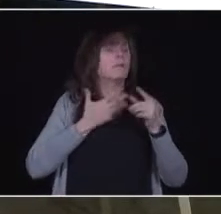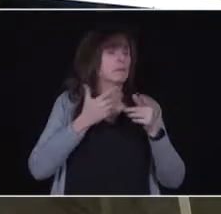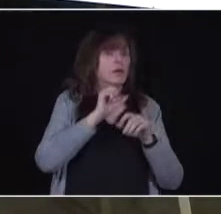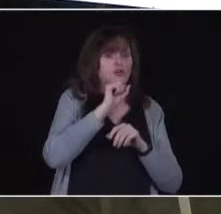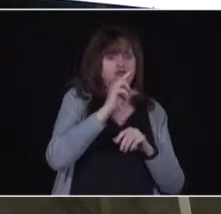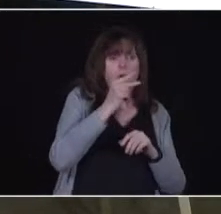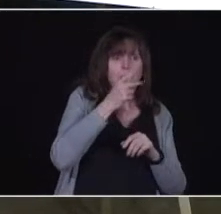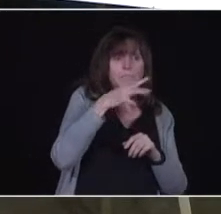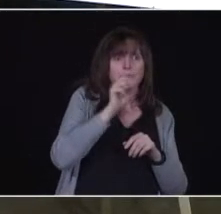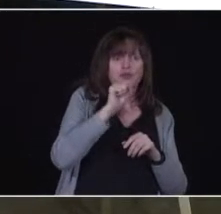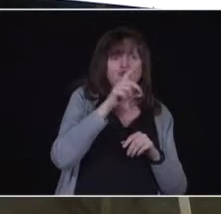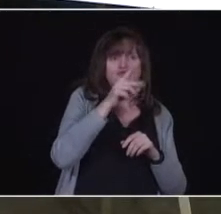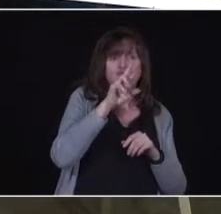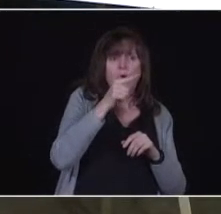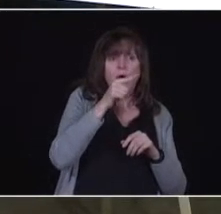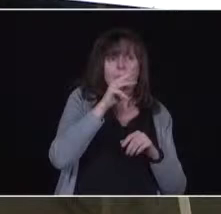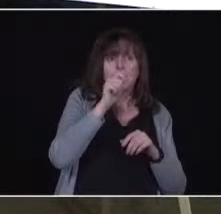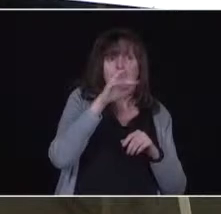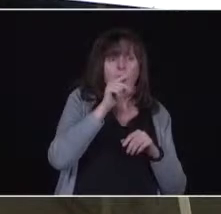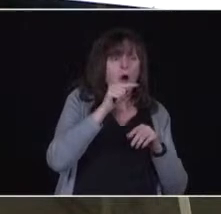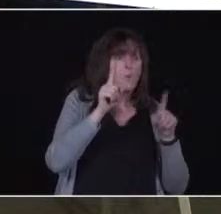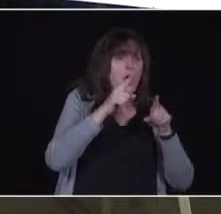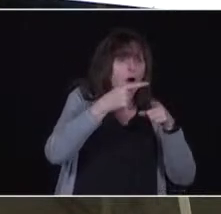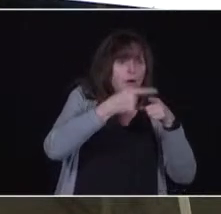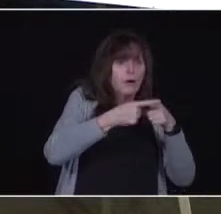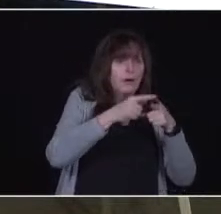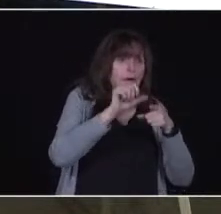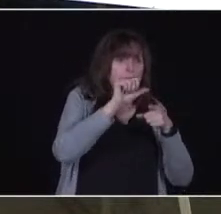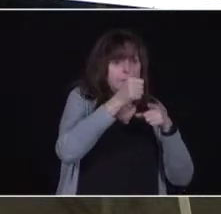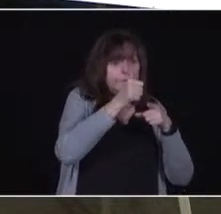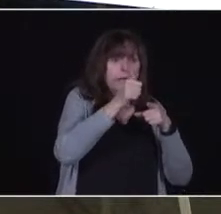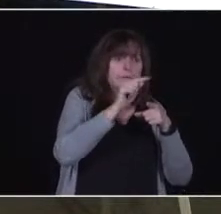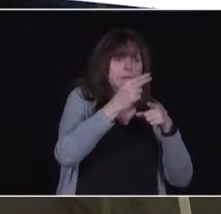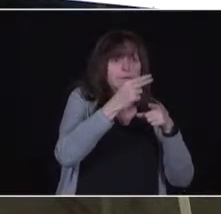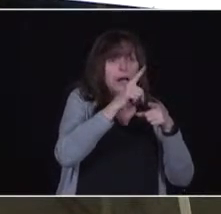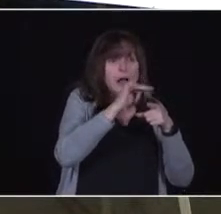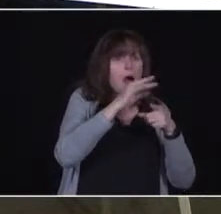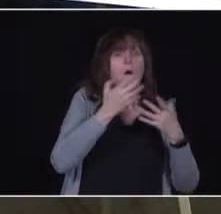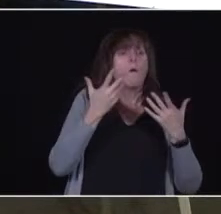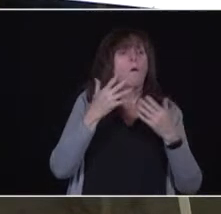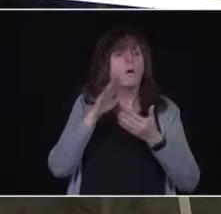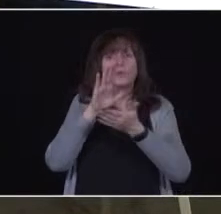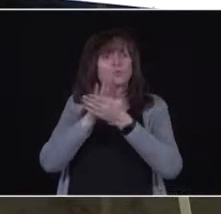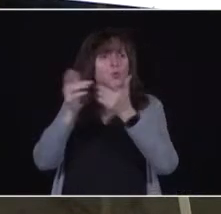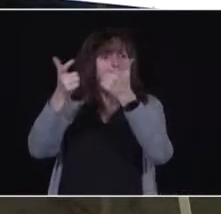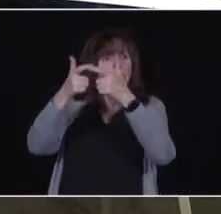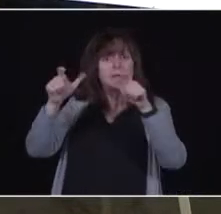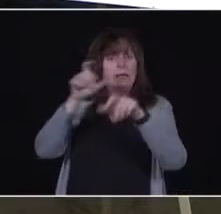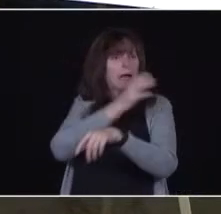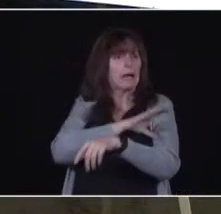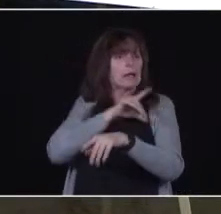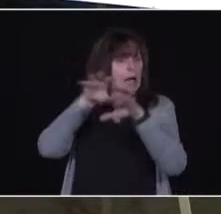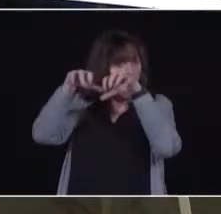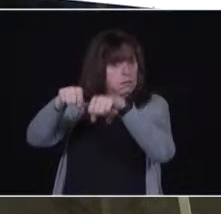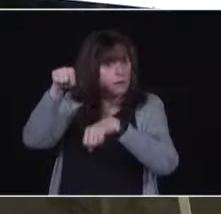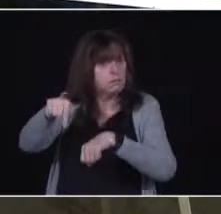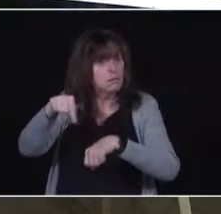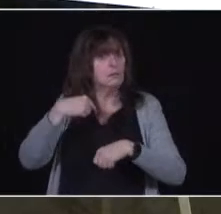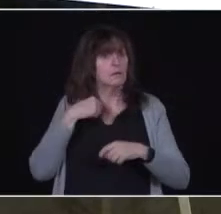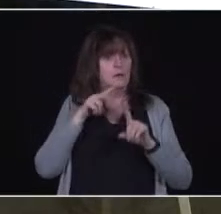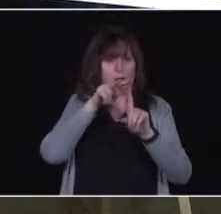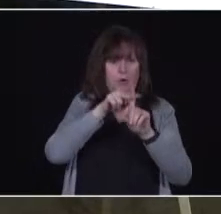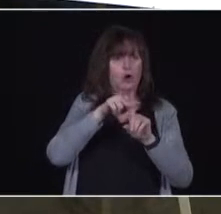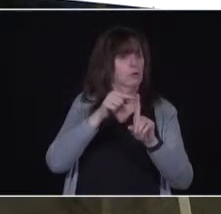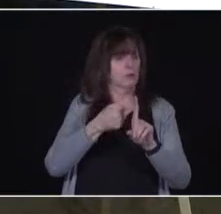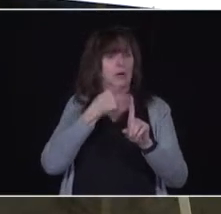is Sir Will School with a mass vaccination clinic, then those will pop up, I will be able to book and at the same time make my